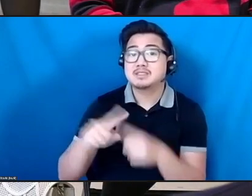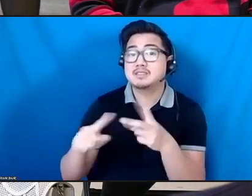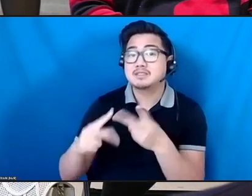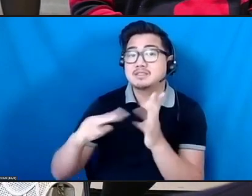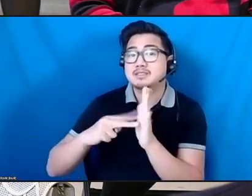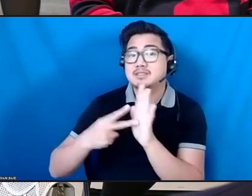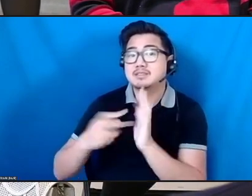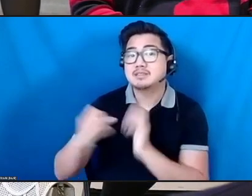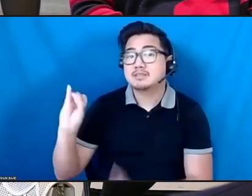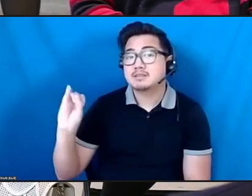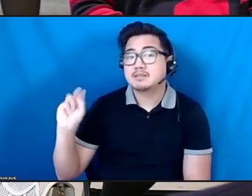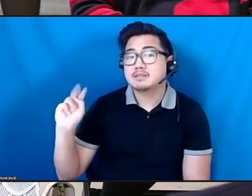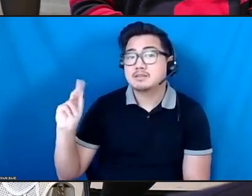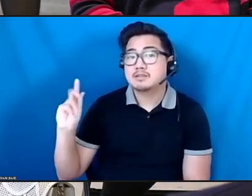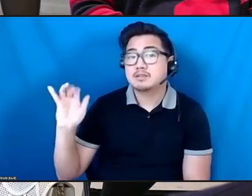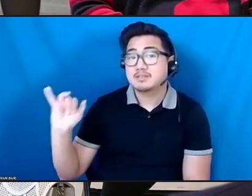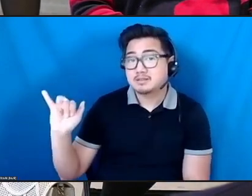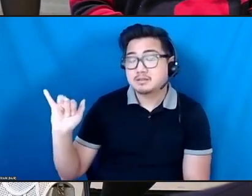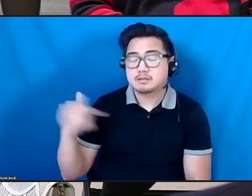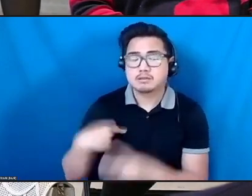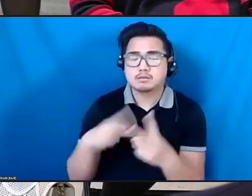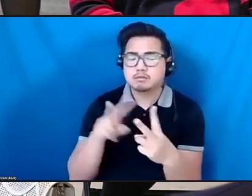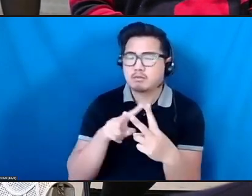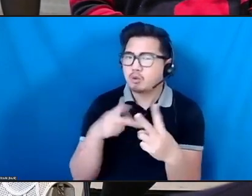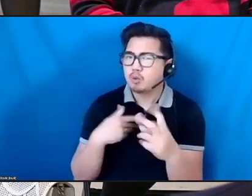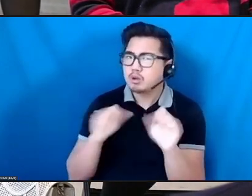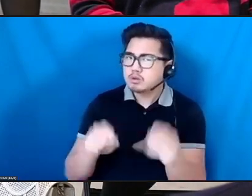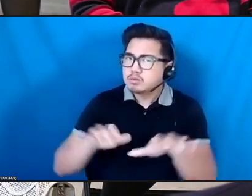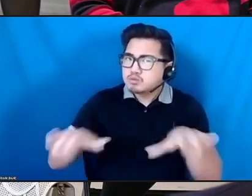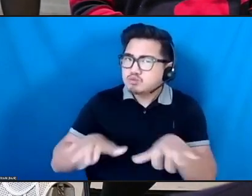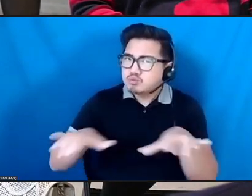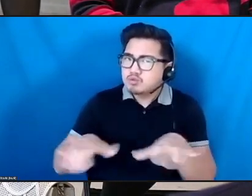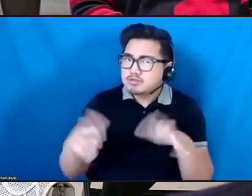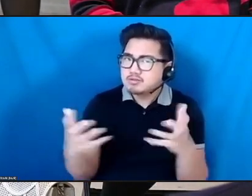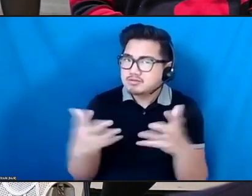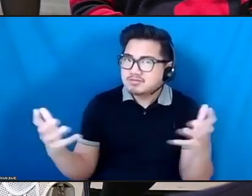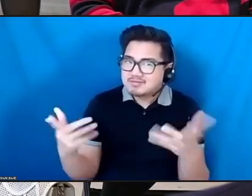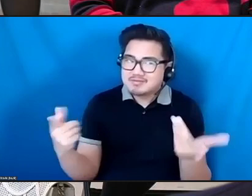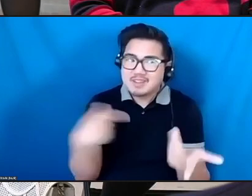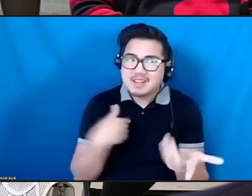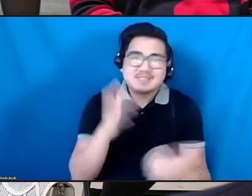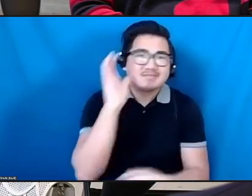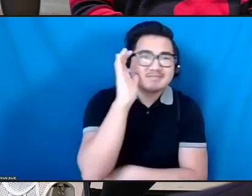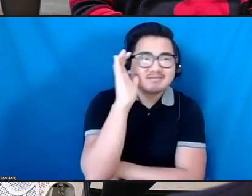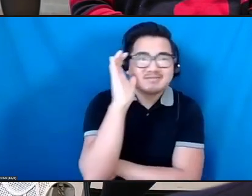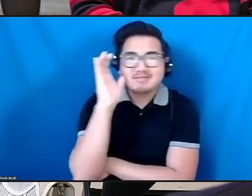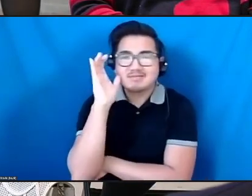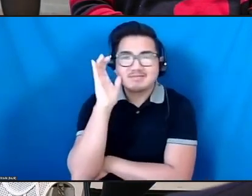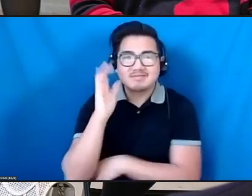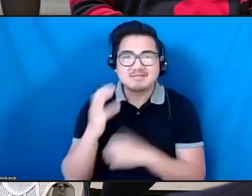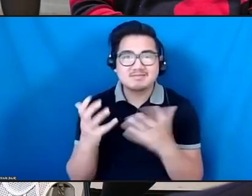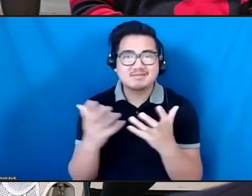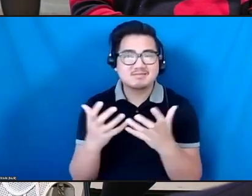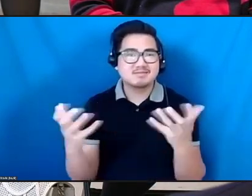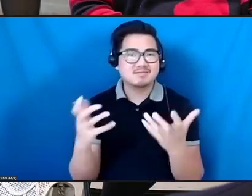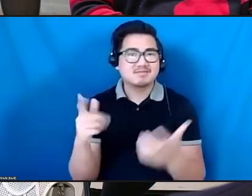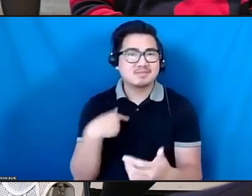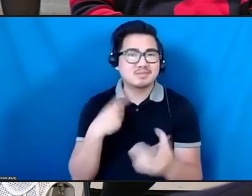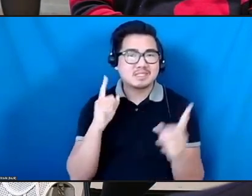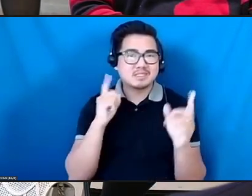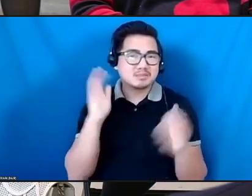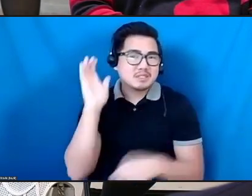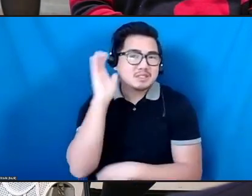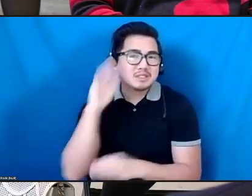many things. Because we've seen all of the examples that we already have. I mean, I'm hearing so much about the porousness, not only of